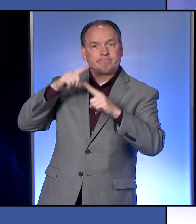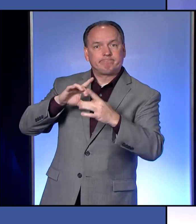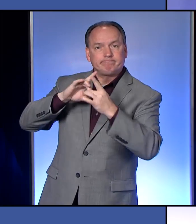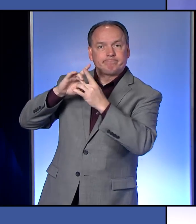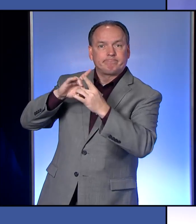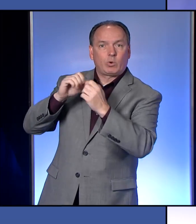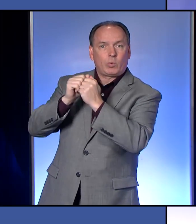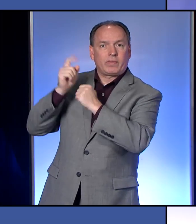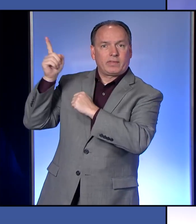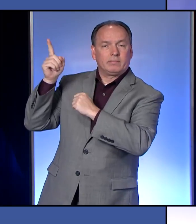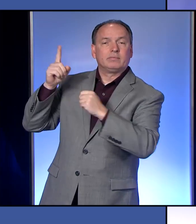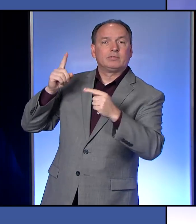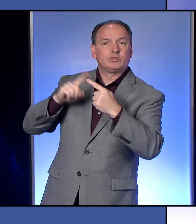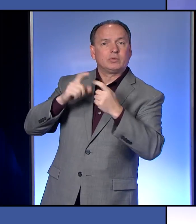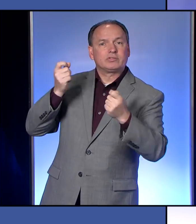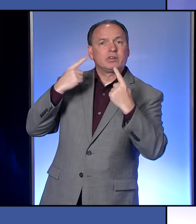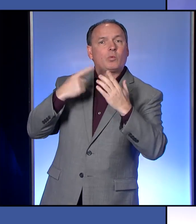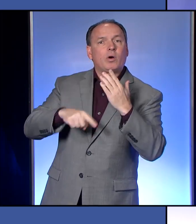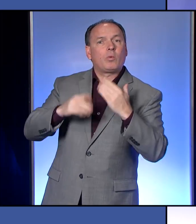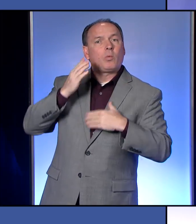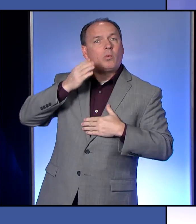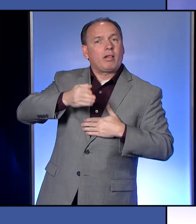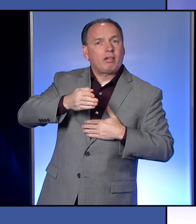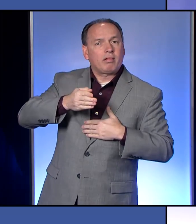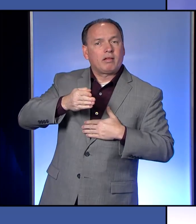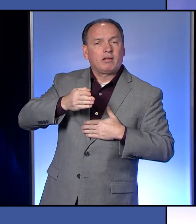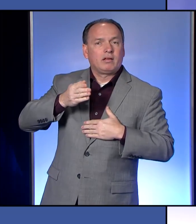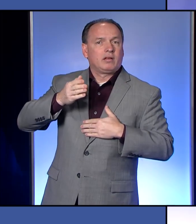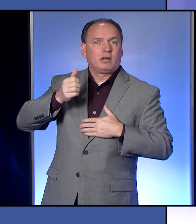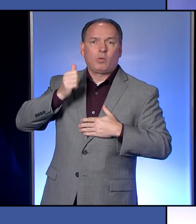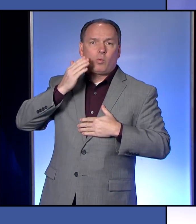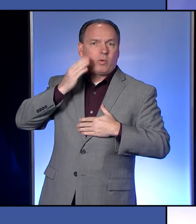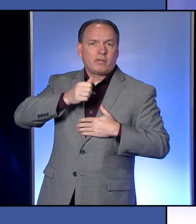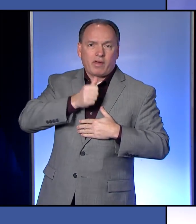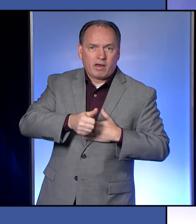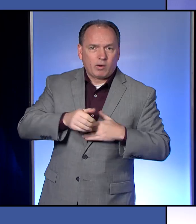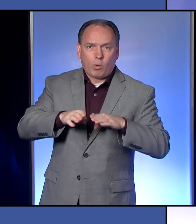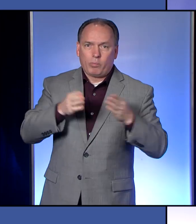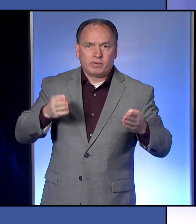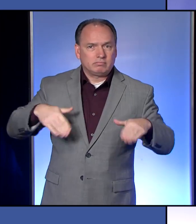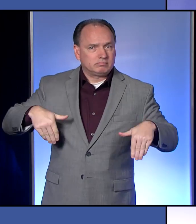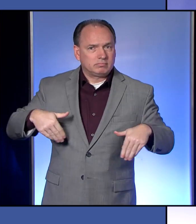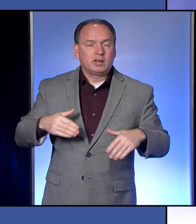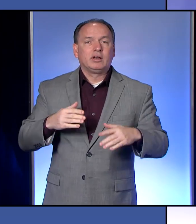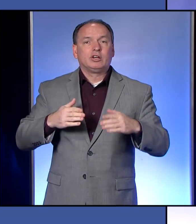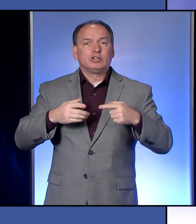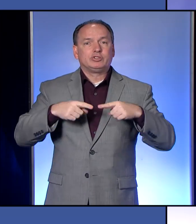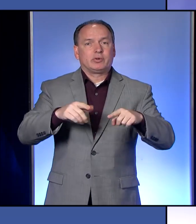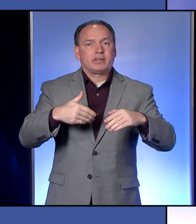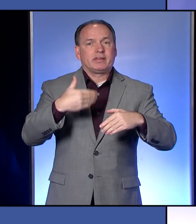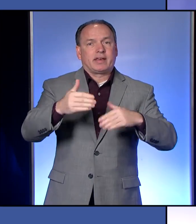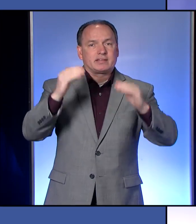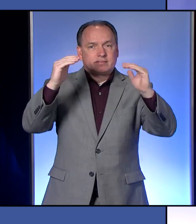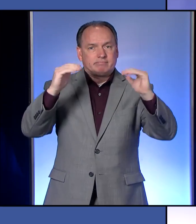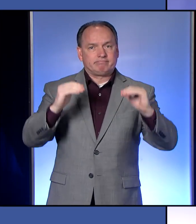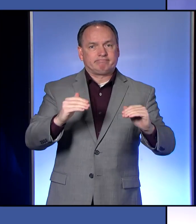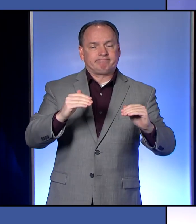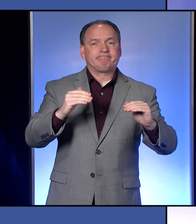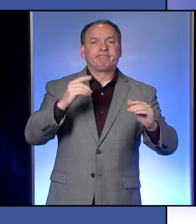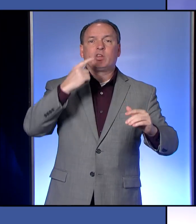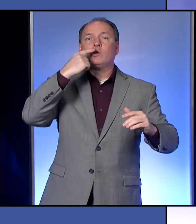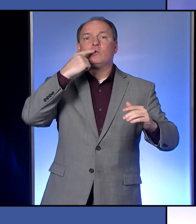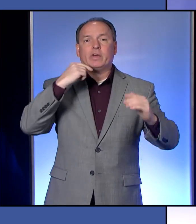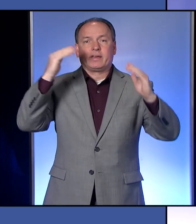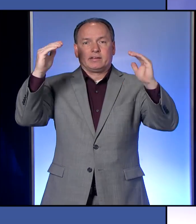understand what will and will not be reopened during this next phase. We do know that the number of